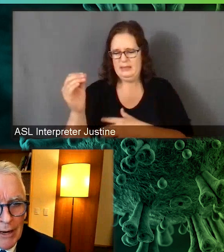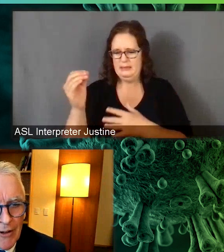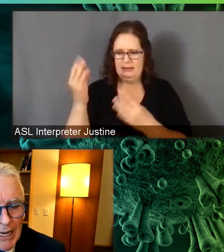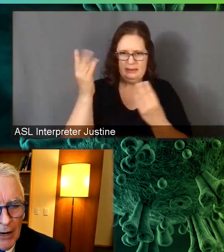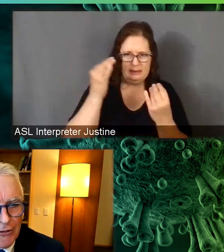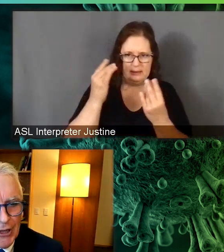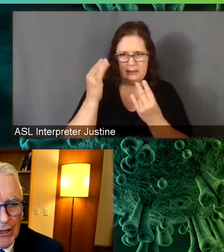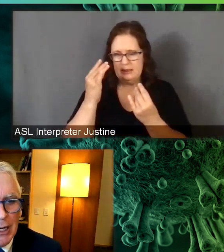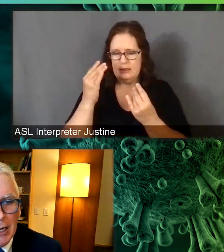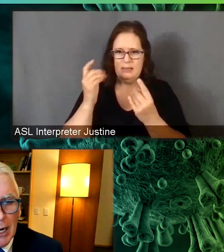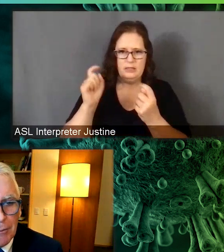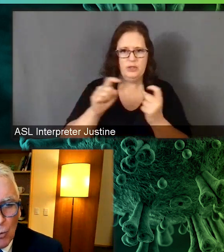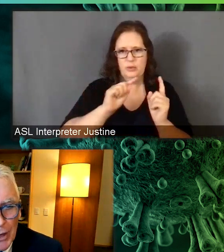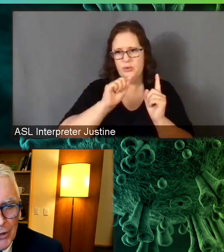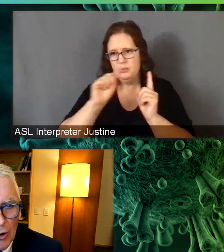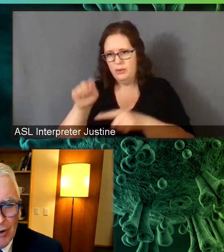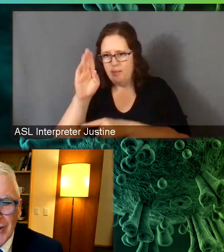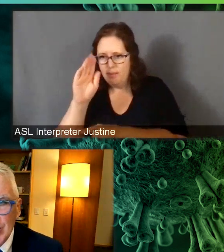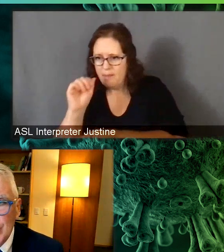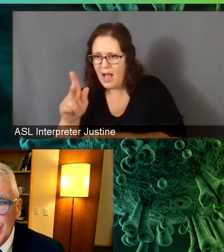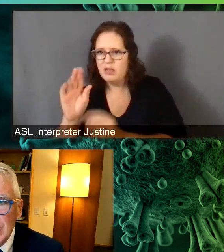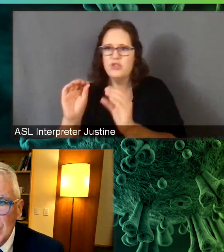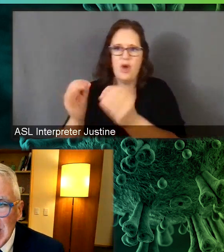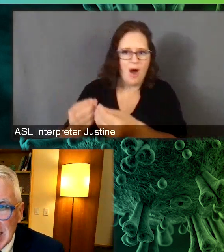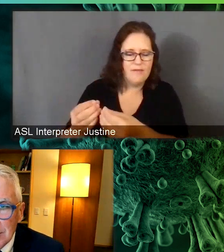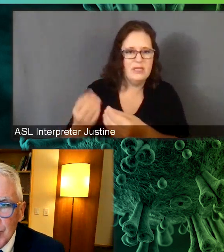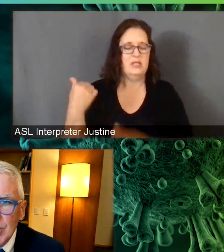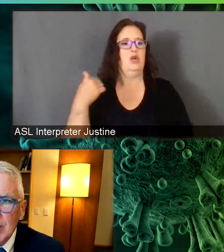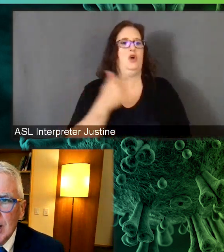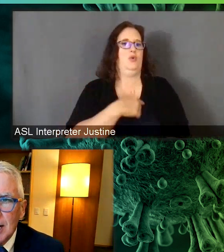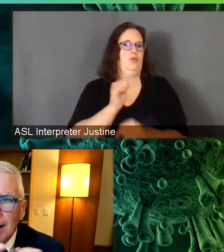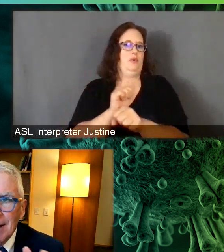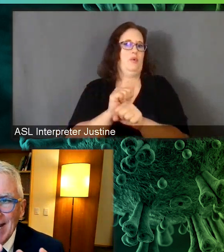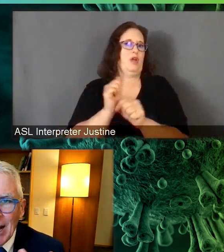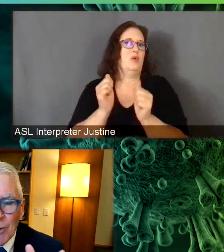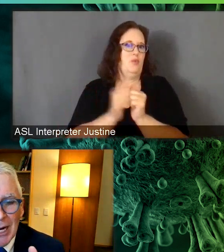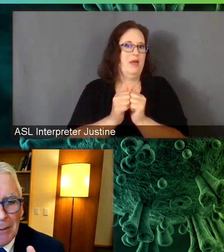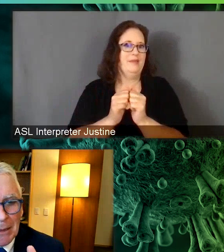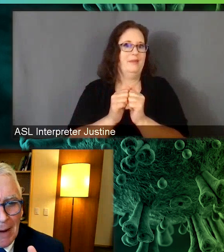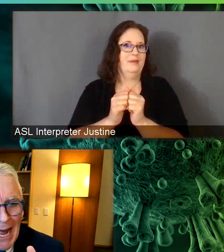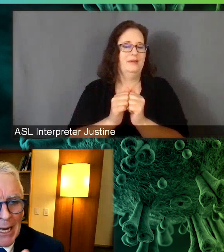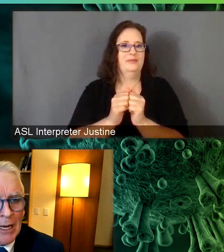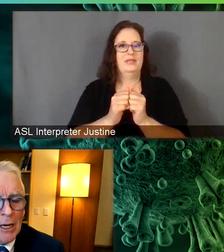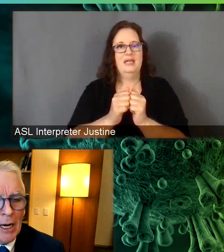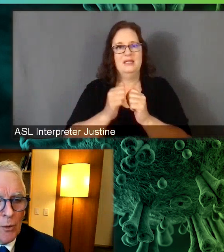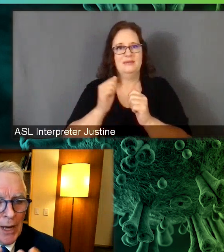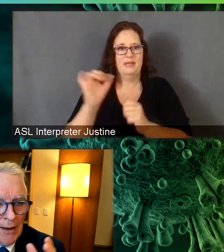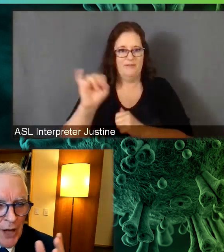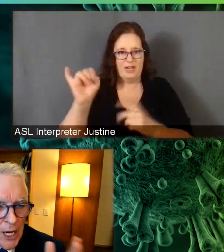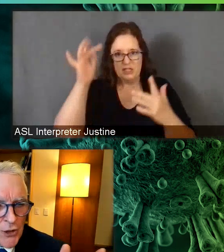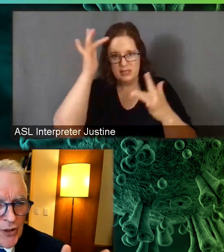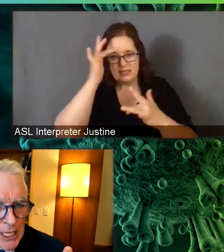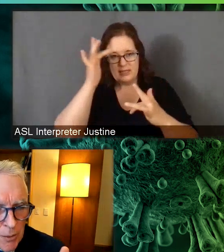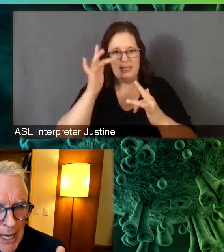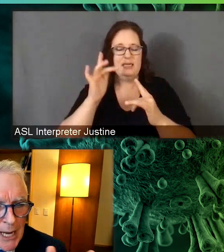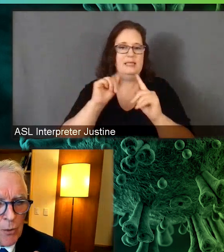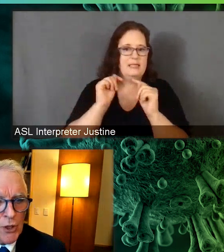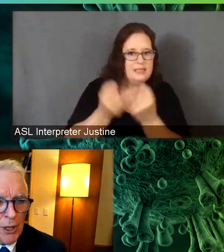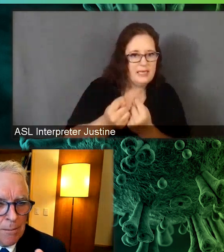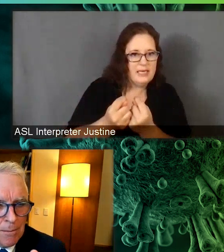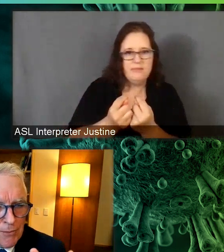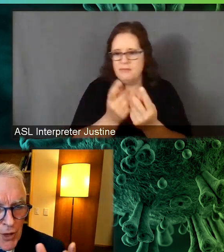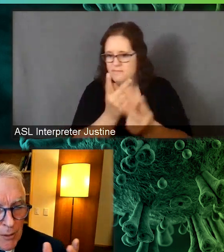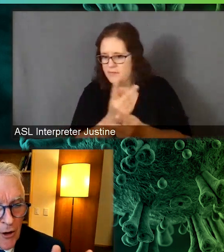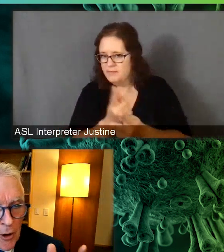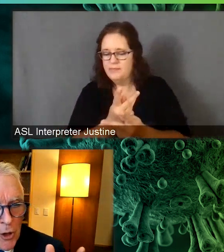is working very carefully with our infectious disease teams about how we're coming back. We have the Hutch Flex Plan,